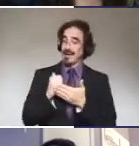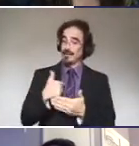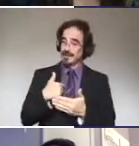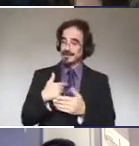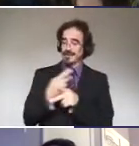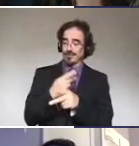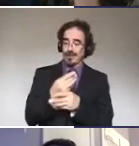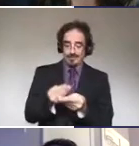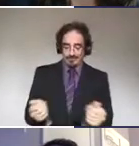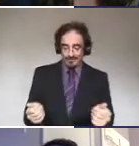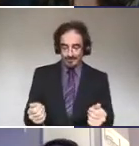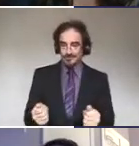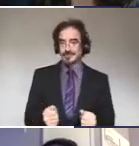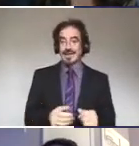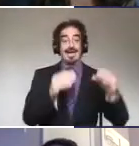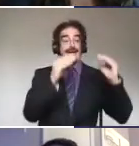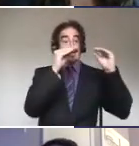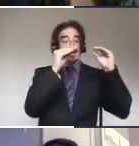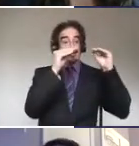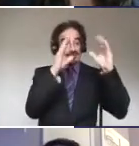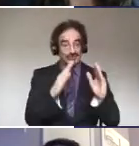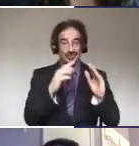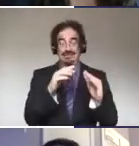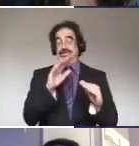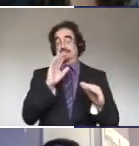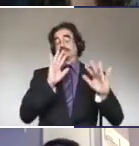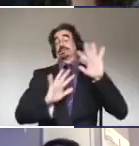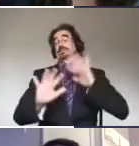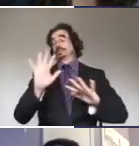professors that I actually had to go talk to the administration about.